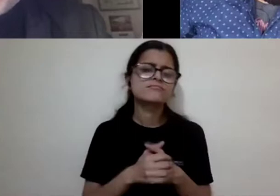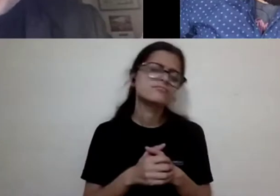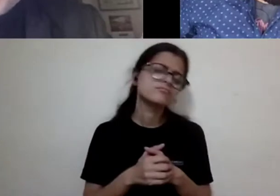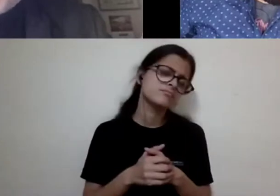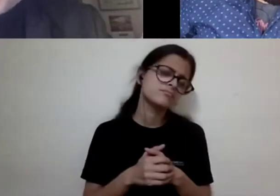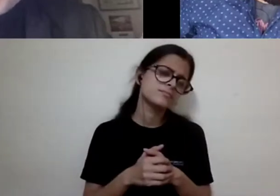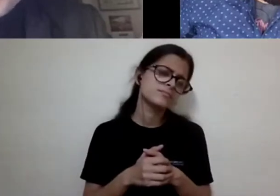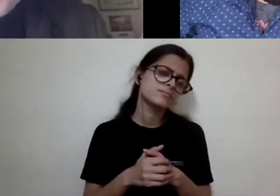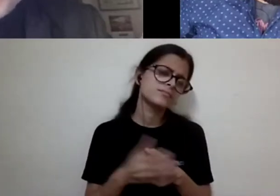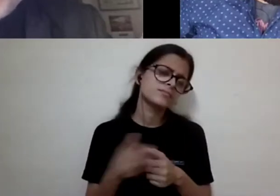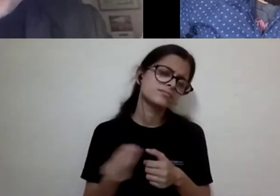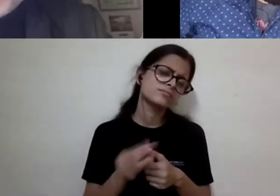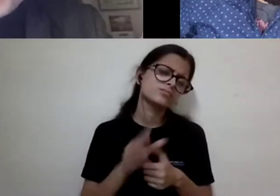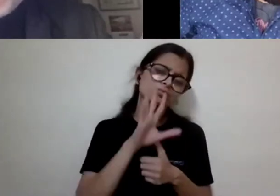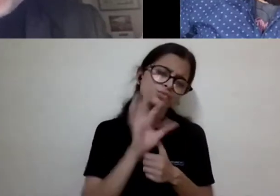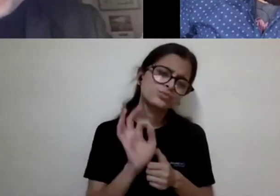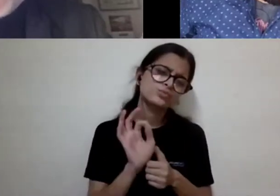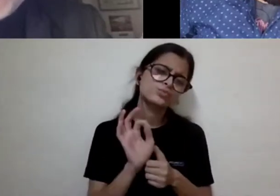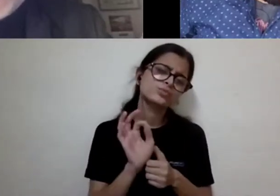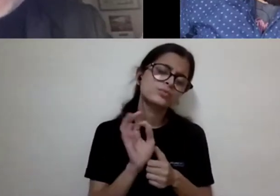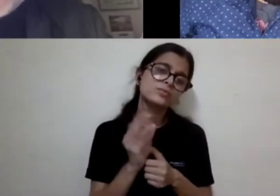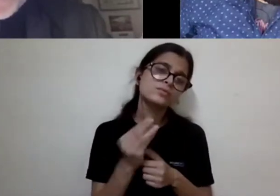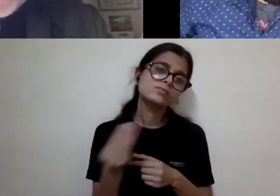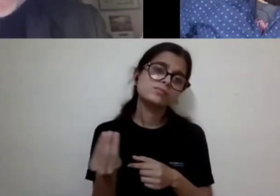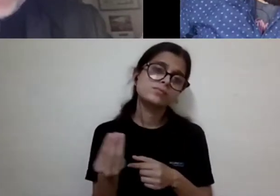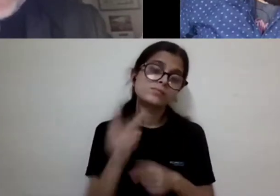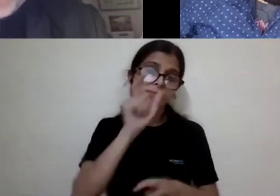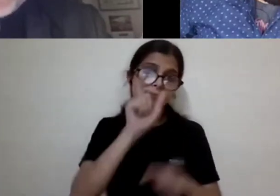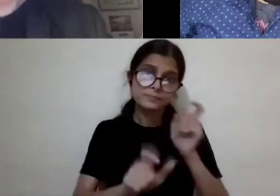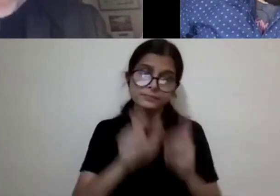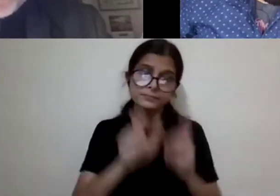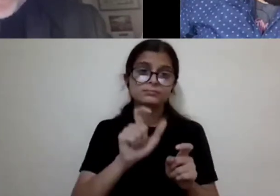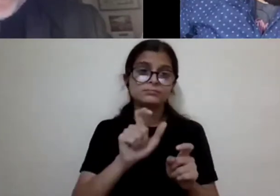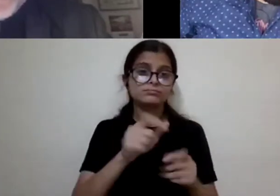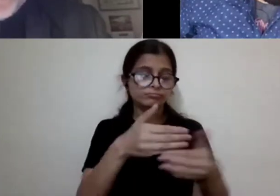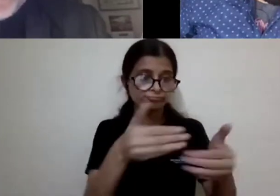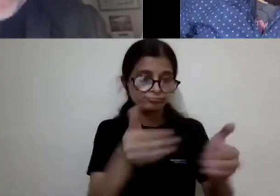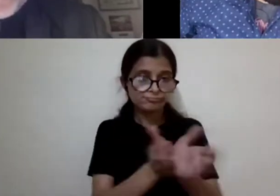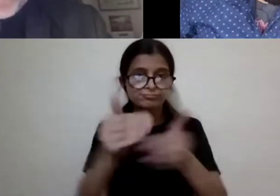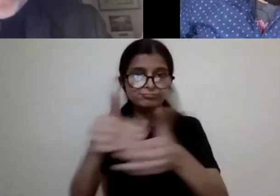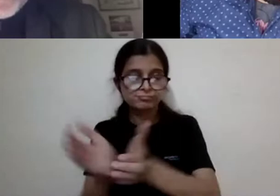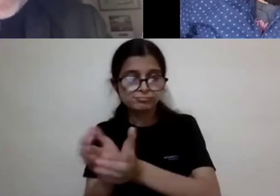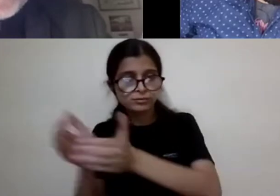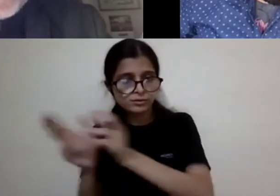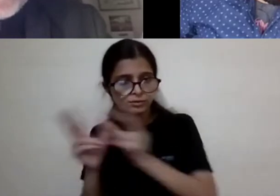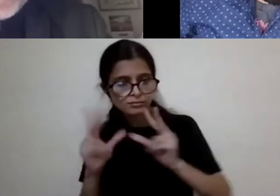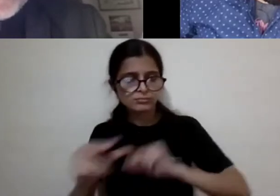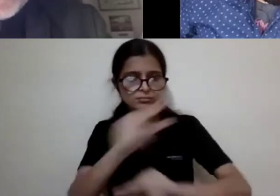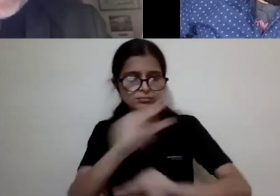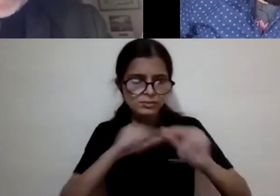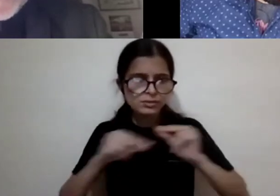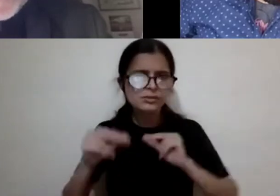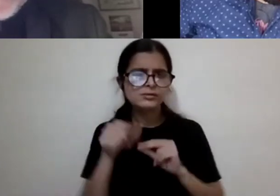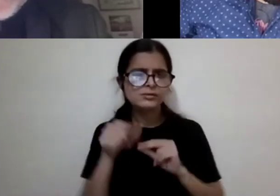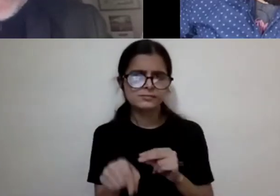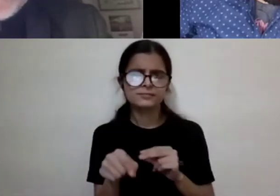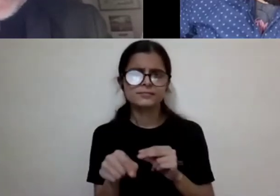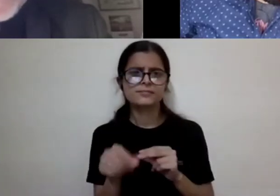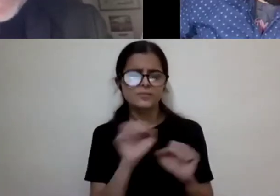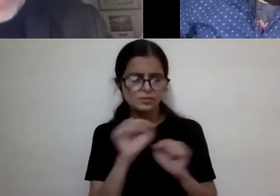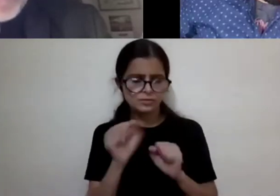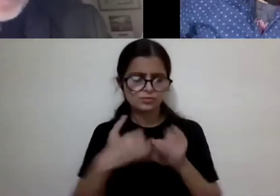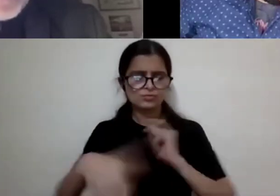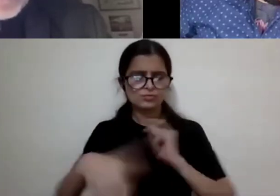obviously people, classes that can speak with authority and have authority within society,